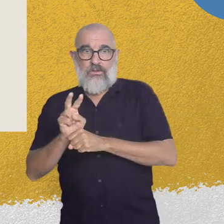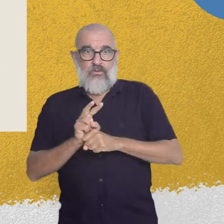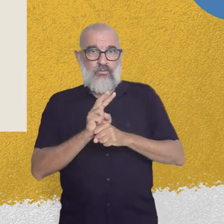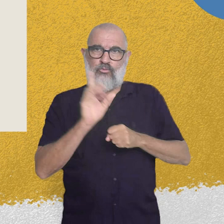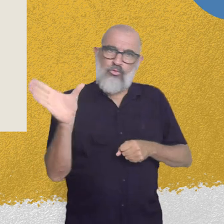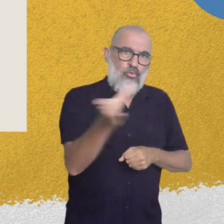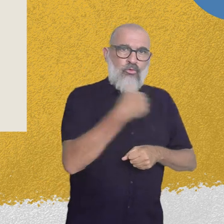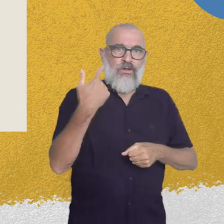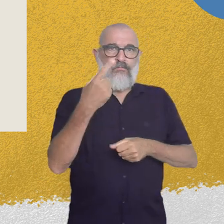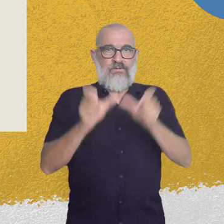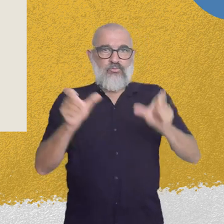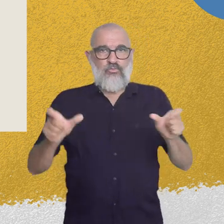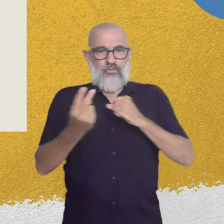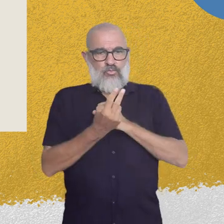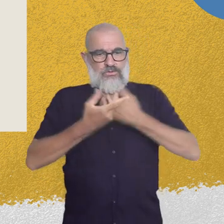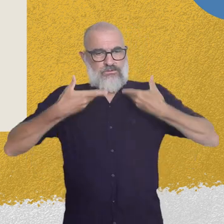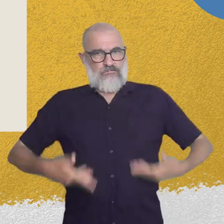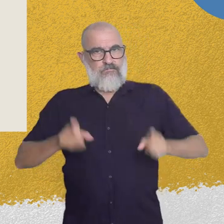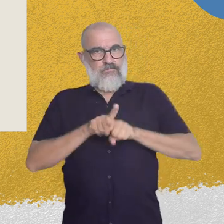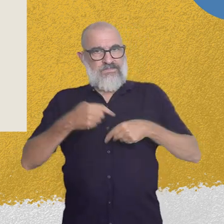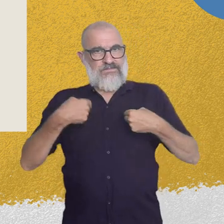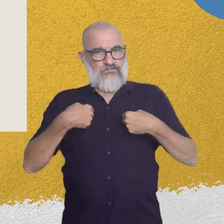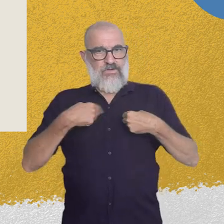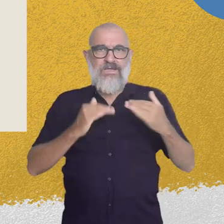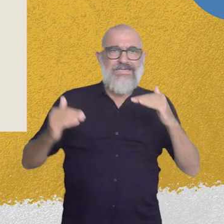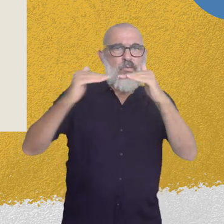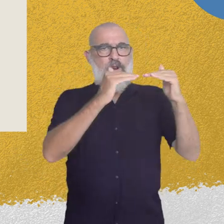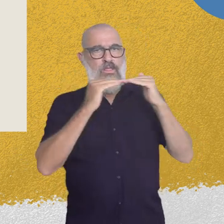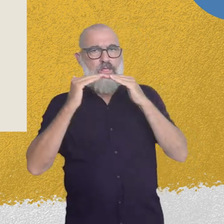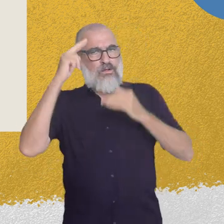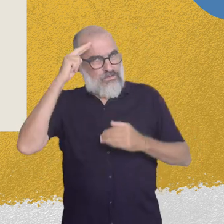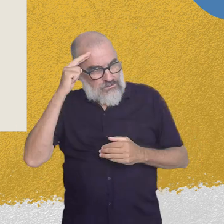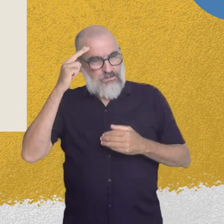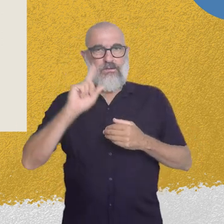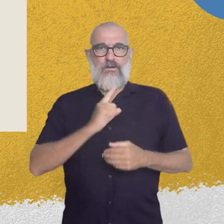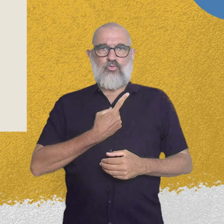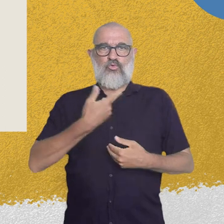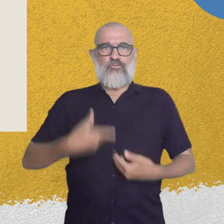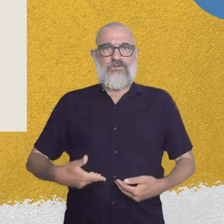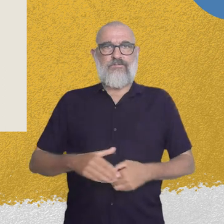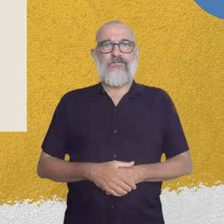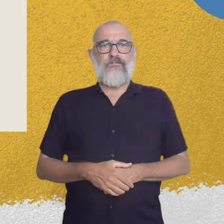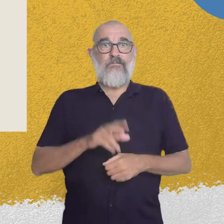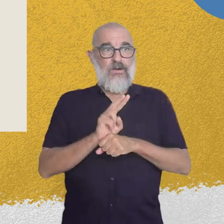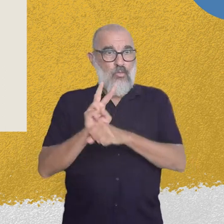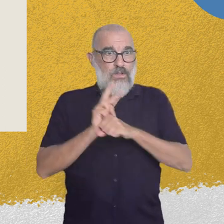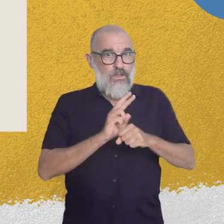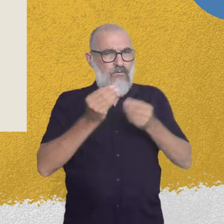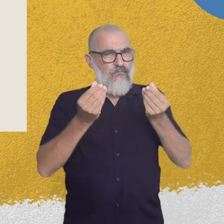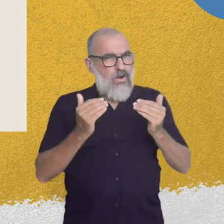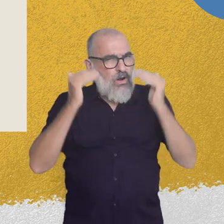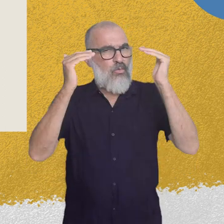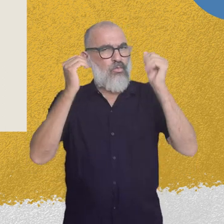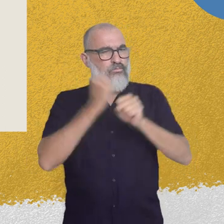everyone's right to self-care with equality, dignity and autonomy. To have time to care so that our care work